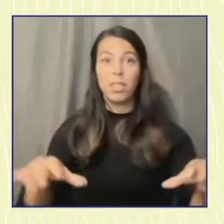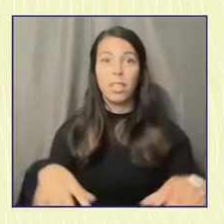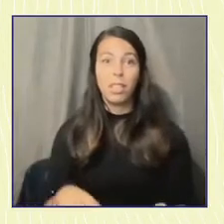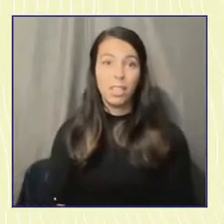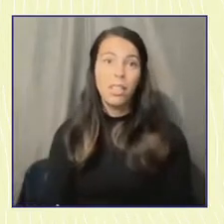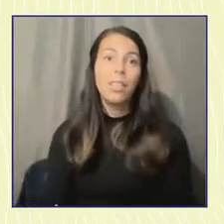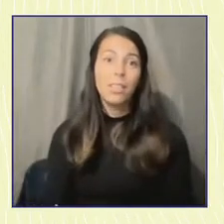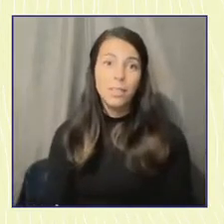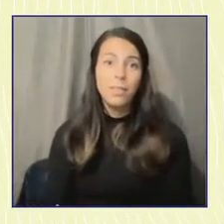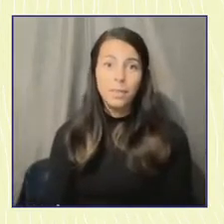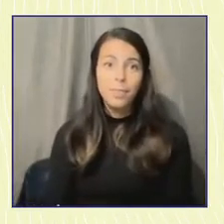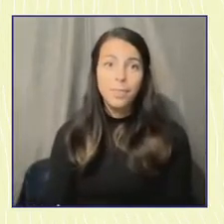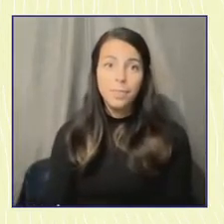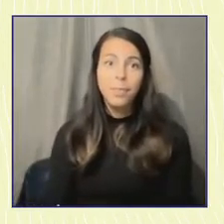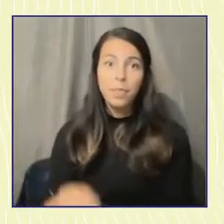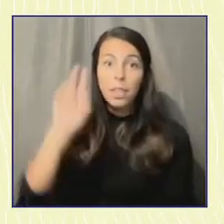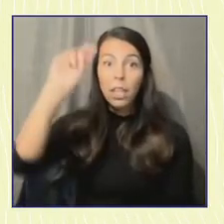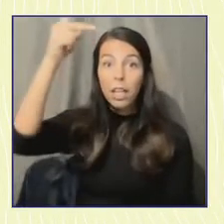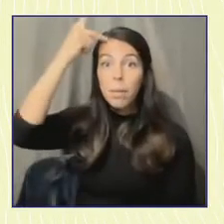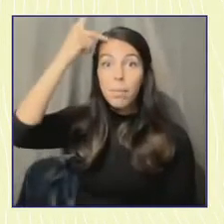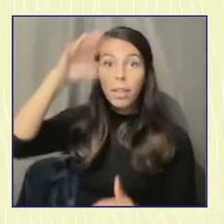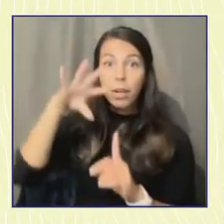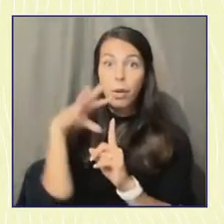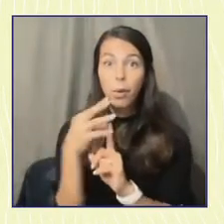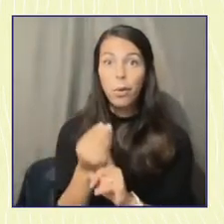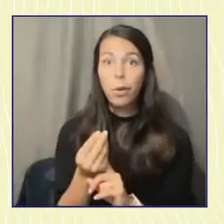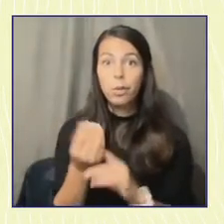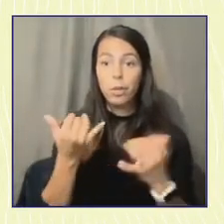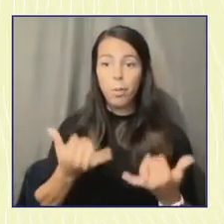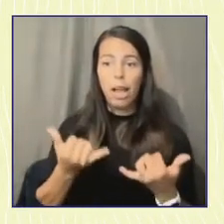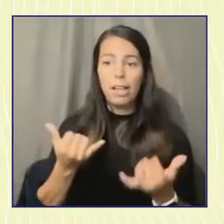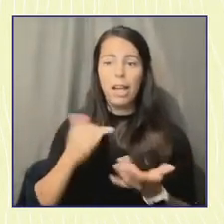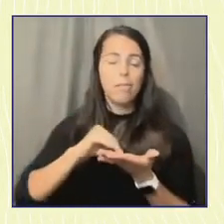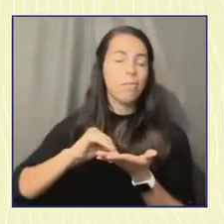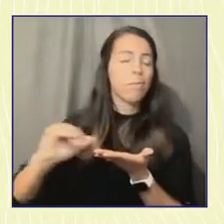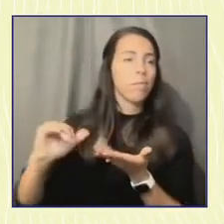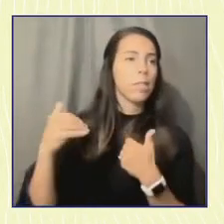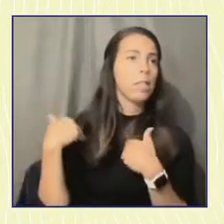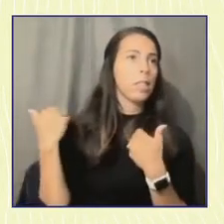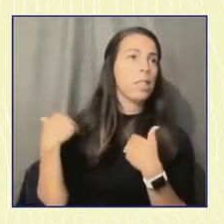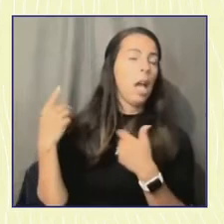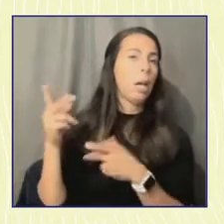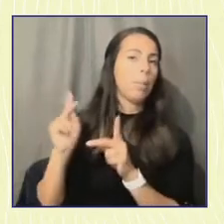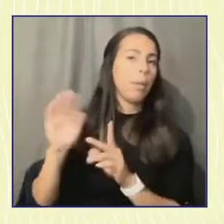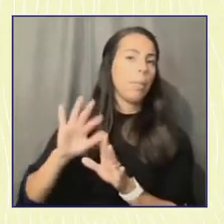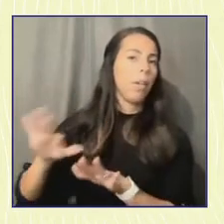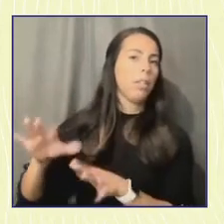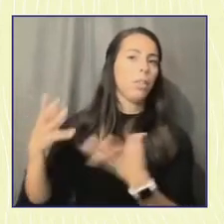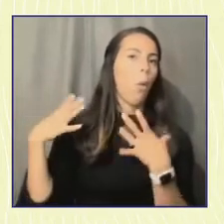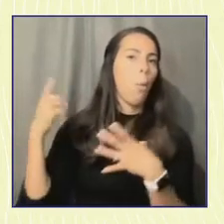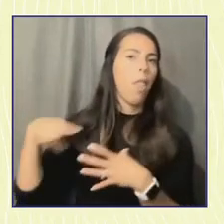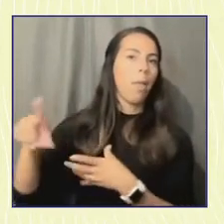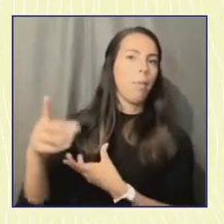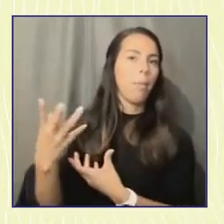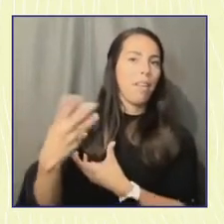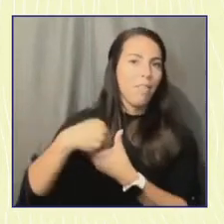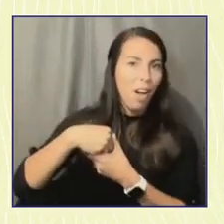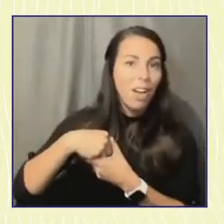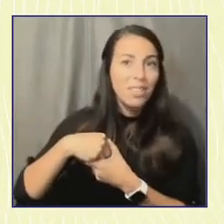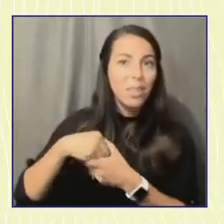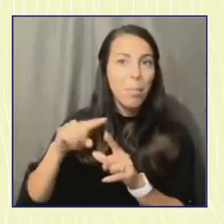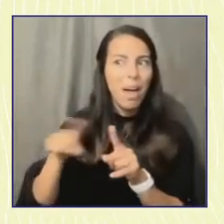culture of sort of minimizing youth engagement, young people are tremendously involved. They urgently want